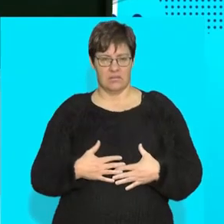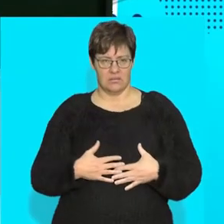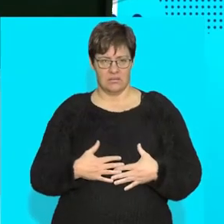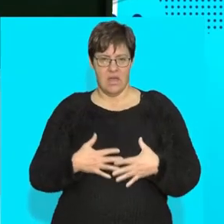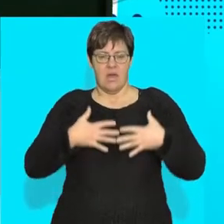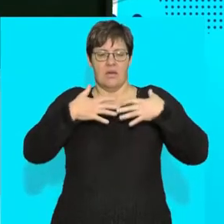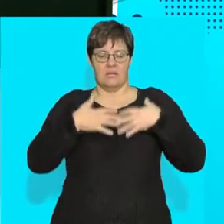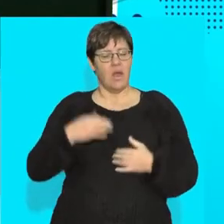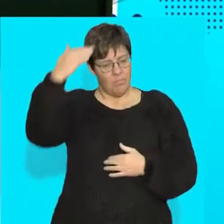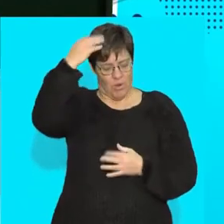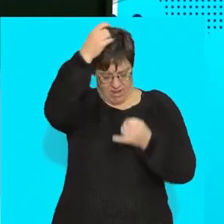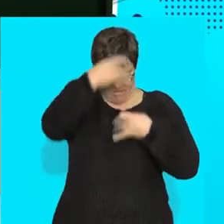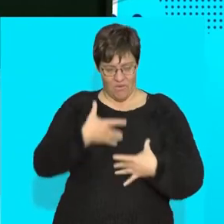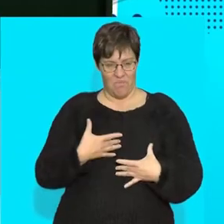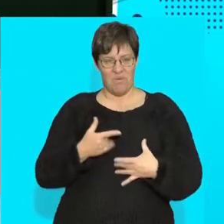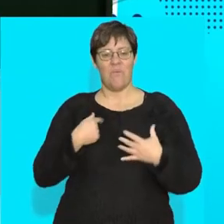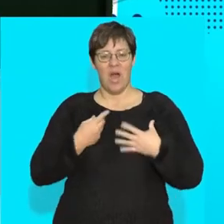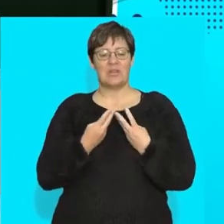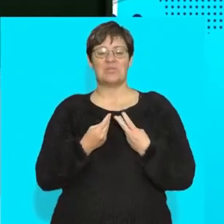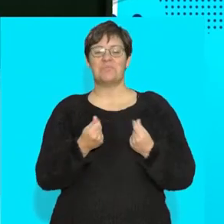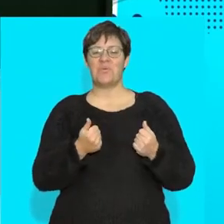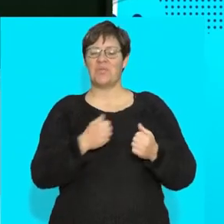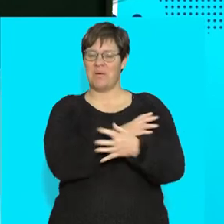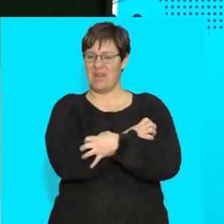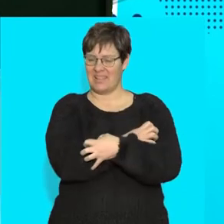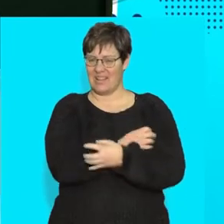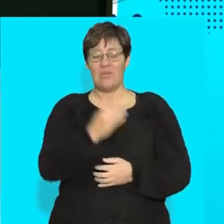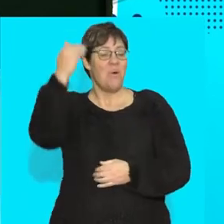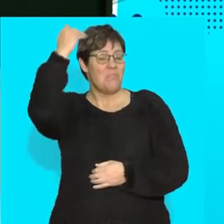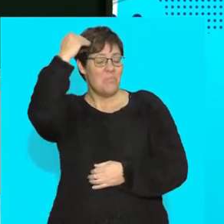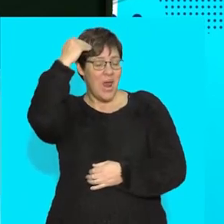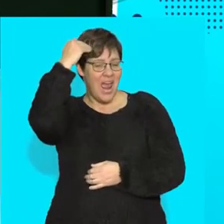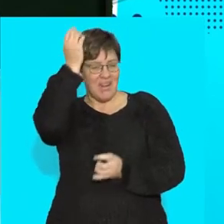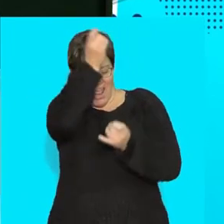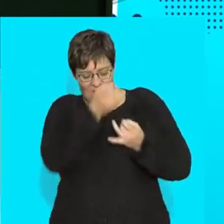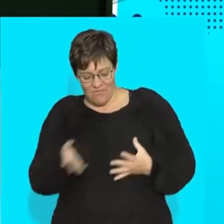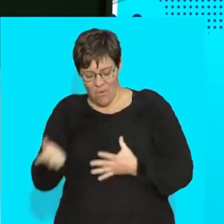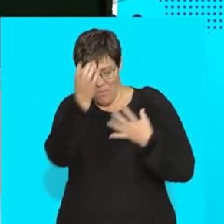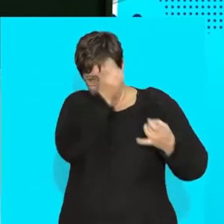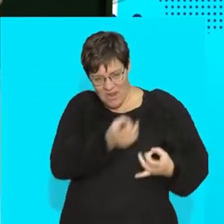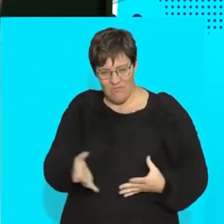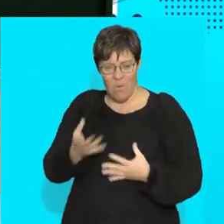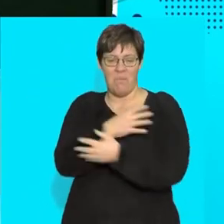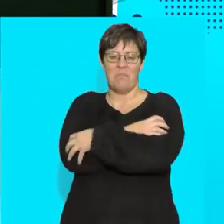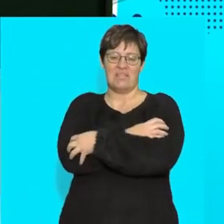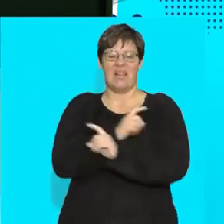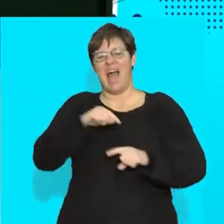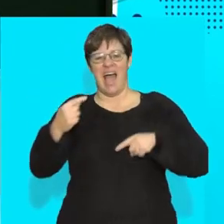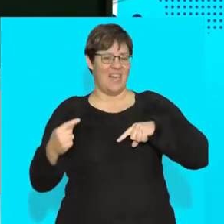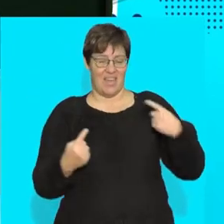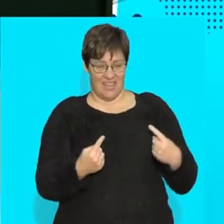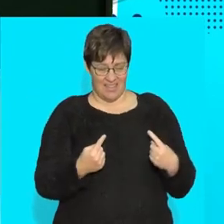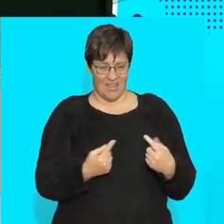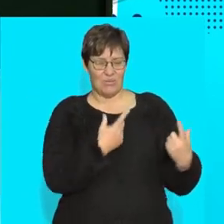brain will tell it because that's my smooth muscle, et cetera. So the brain is going to tell mostly the muscles and other things